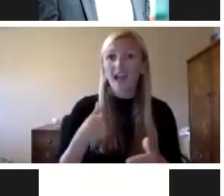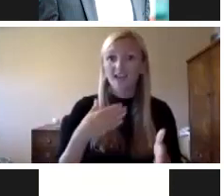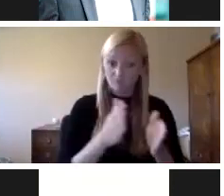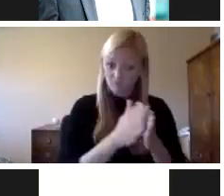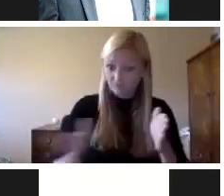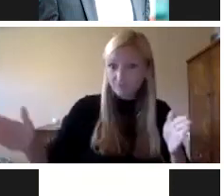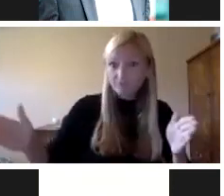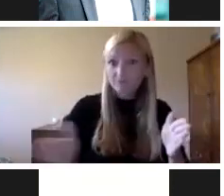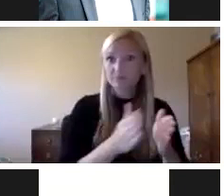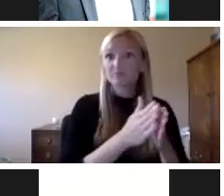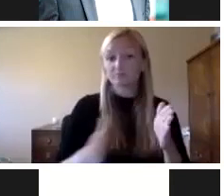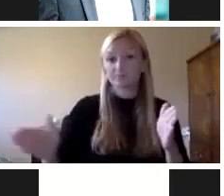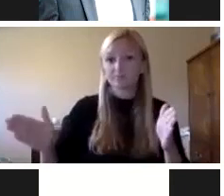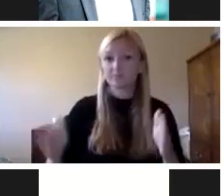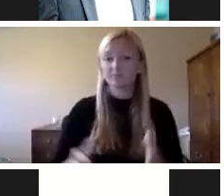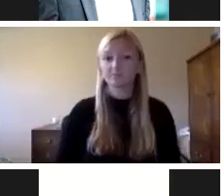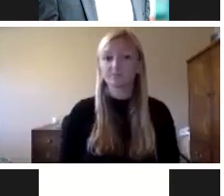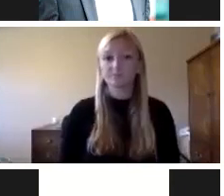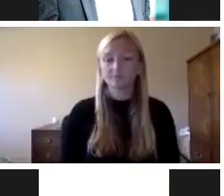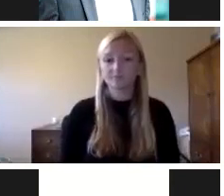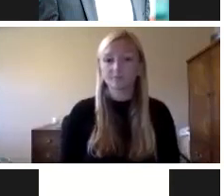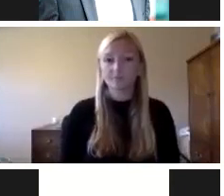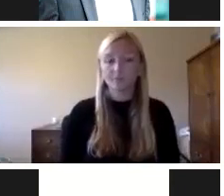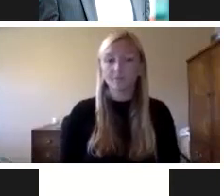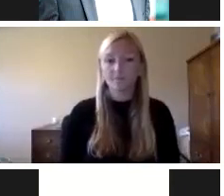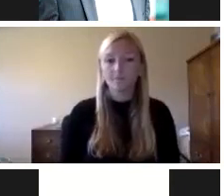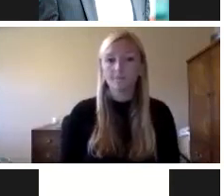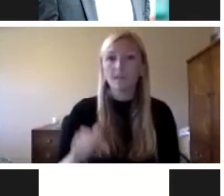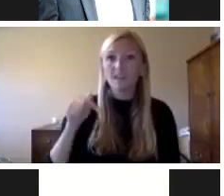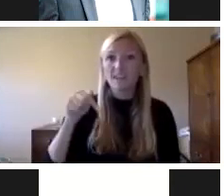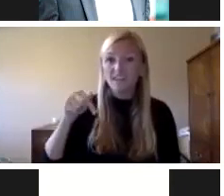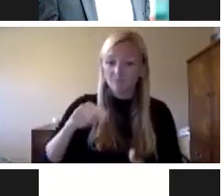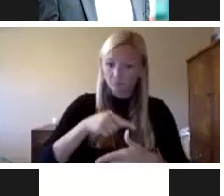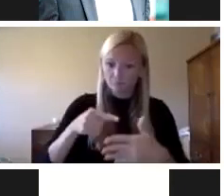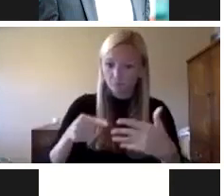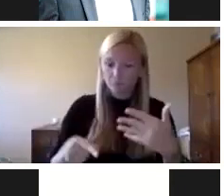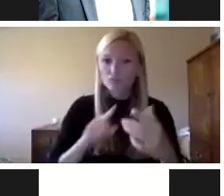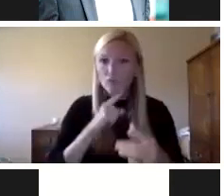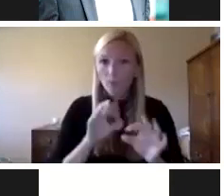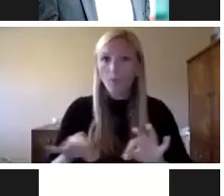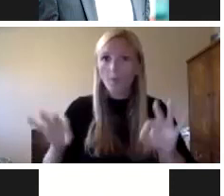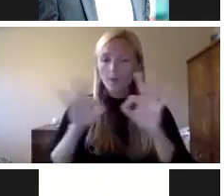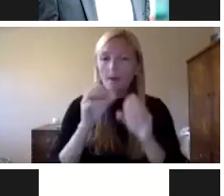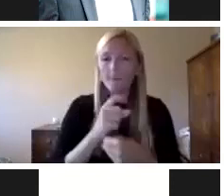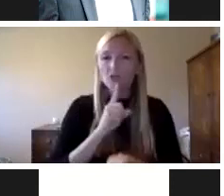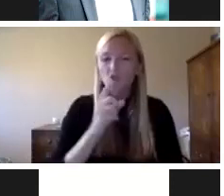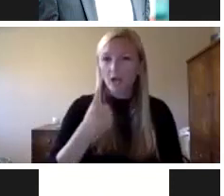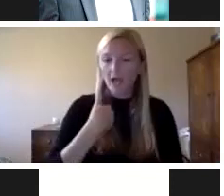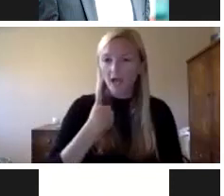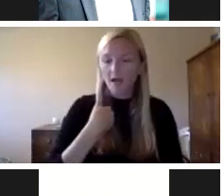educational system. And these components that we'll talk about are really critical in ensuring that we have the appropriate